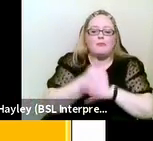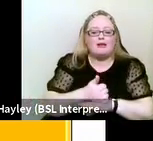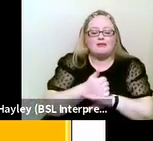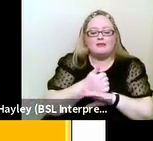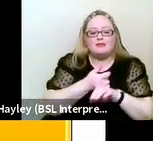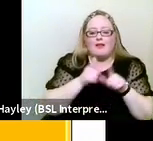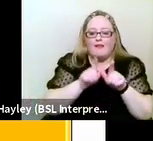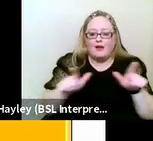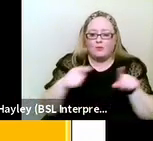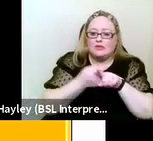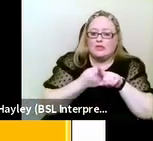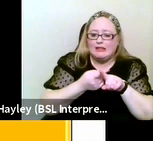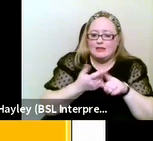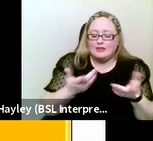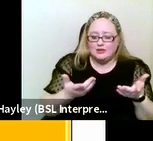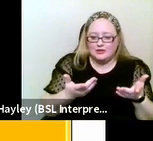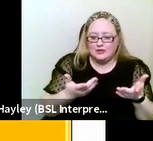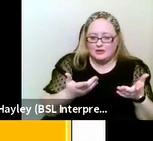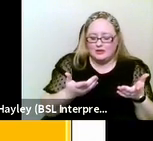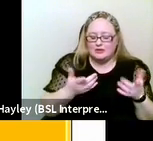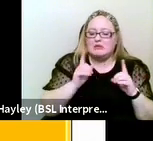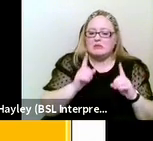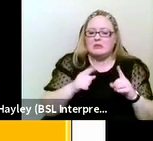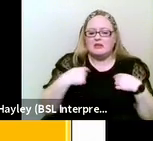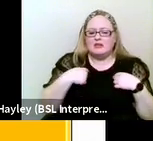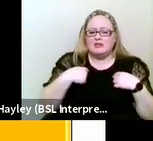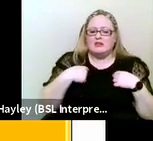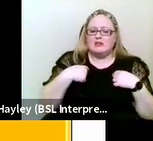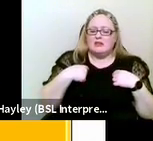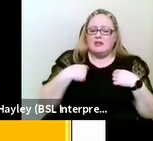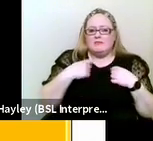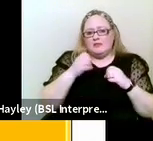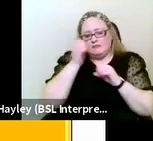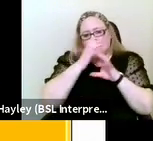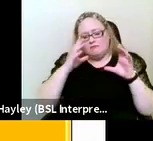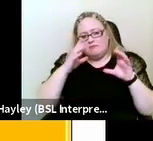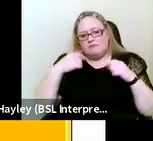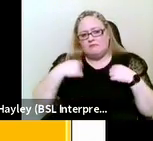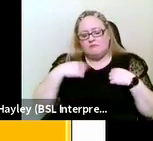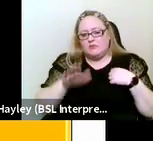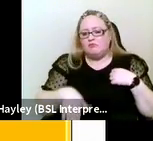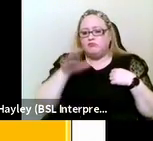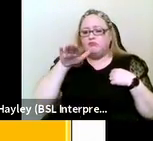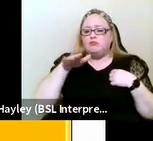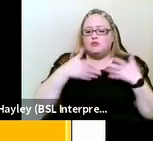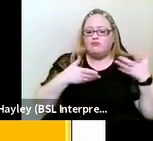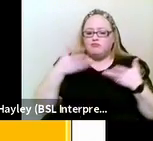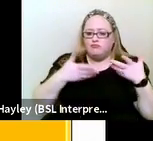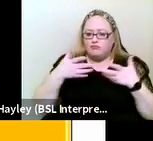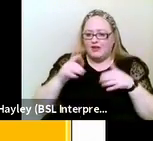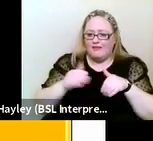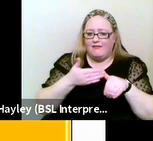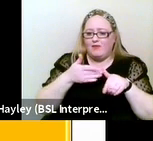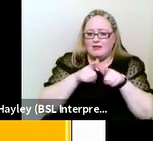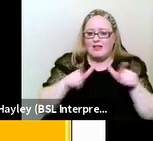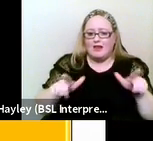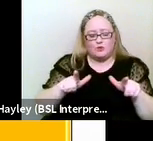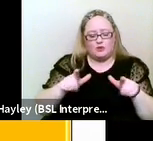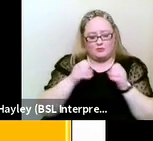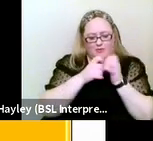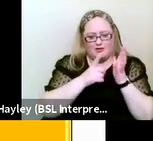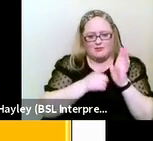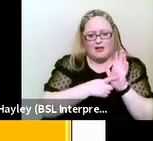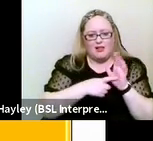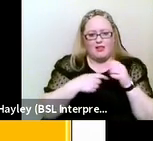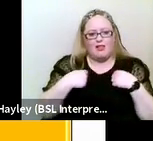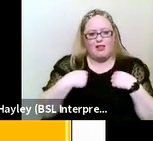And if I've grown up with British sign language or sign language as my first language, my abilities in English